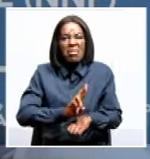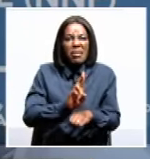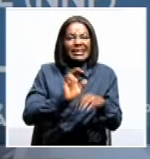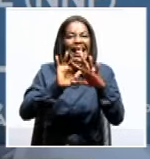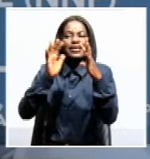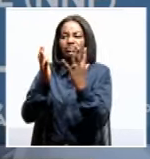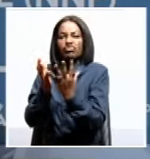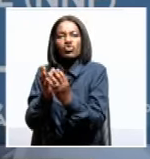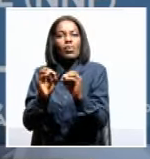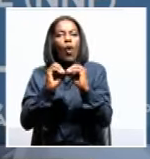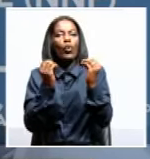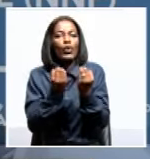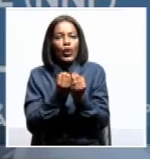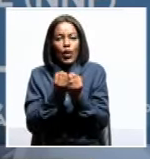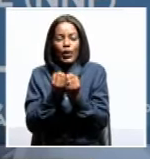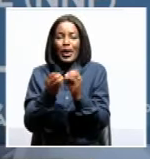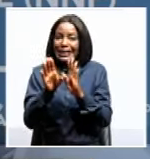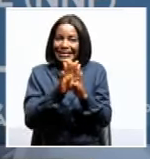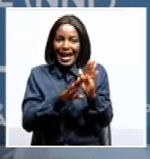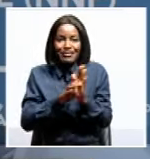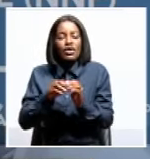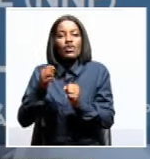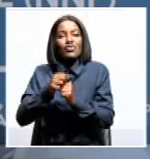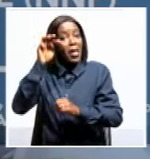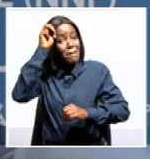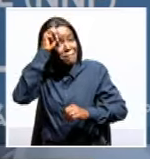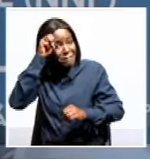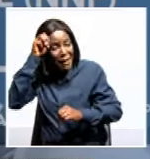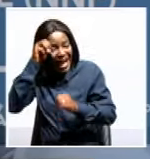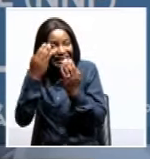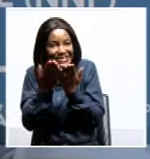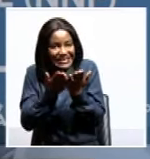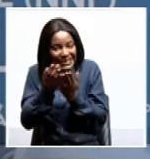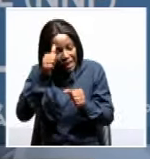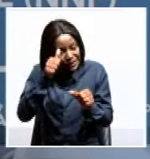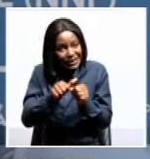and global organizations to attend both the official memorial service and the burial service.